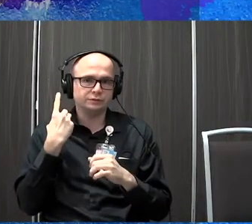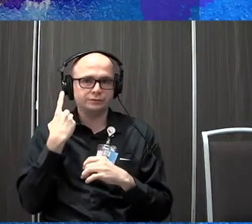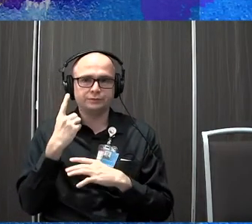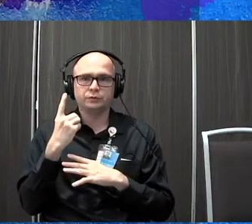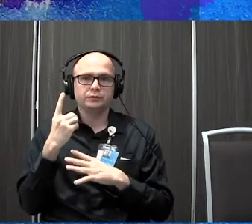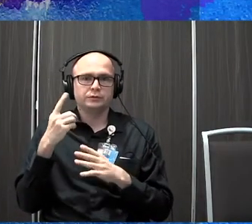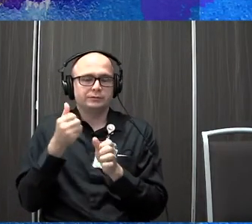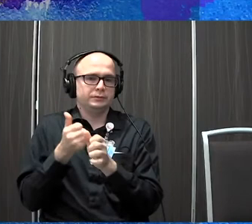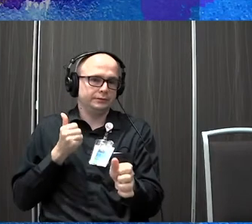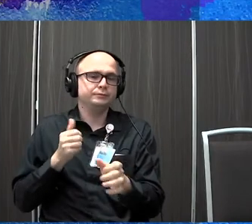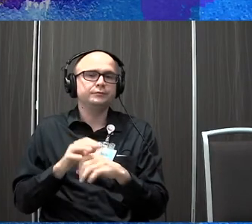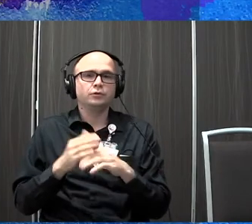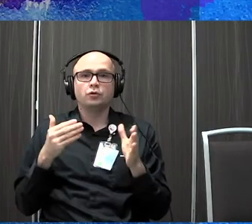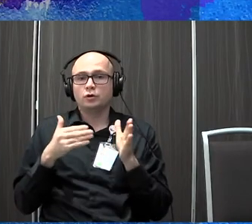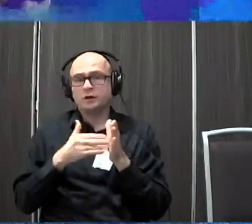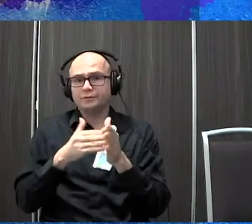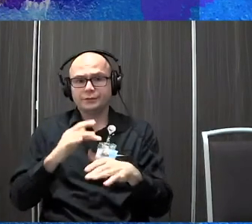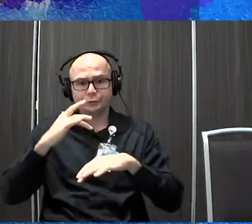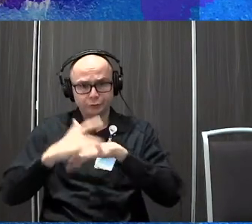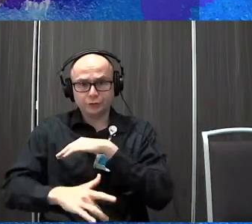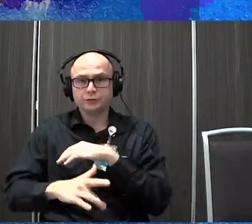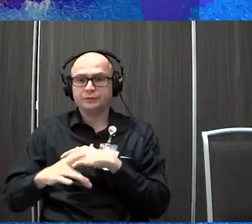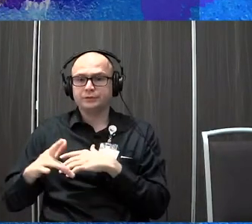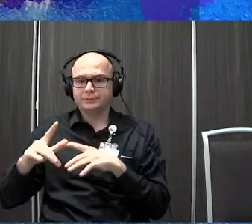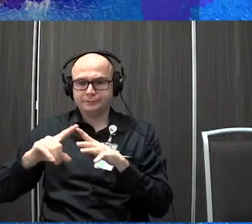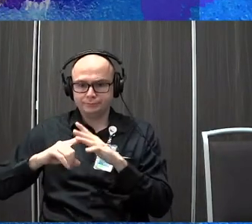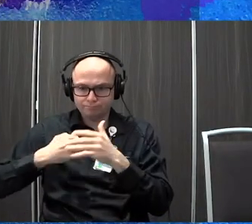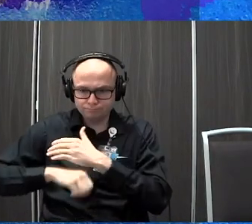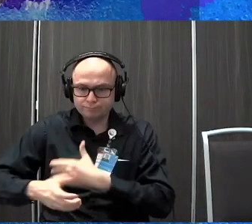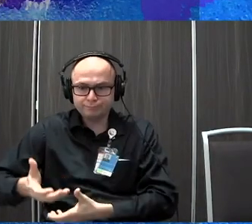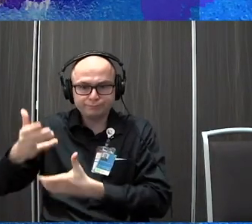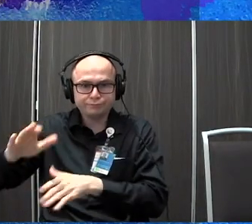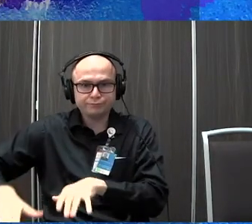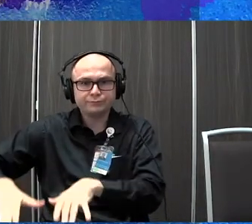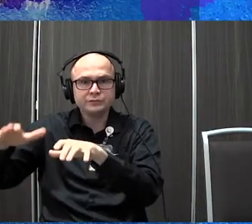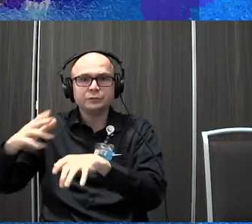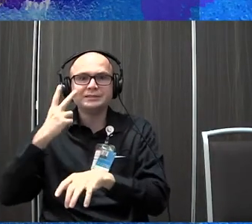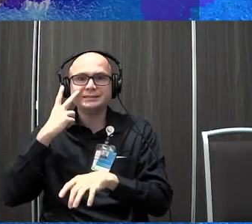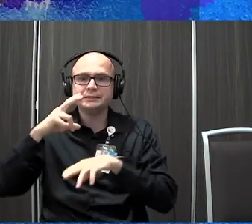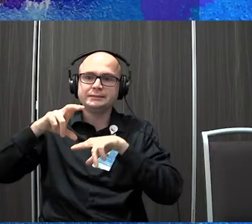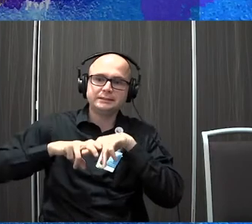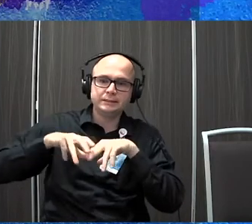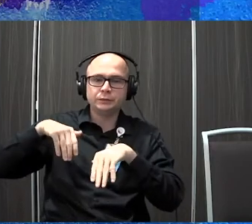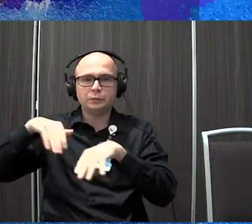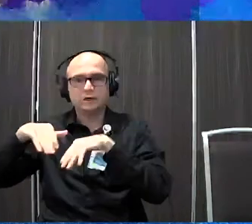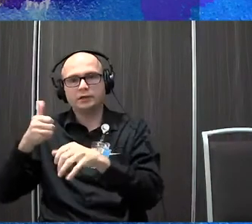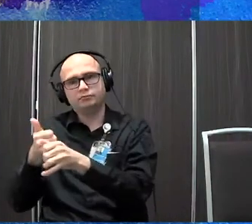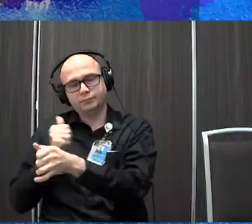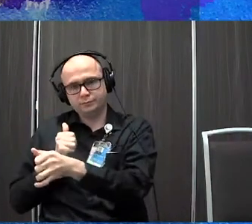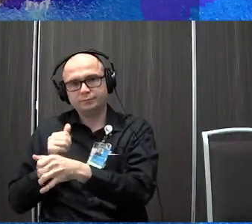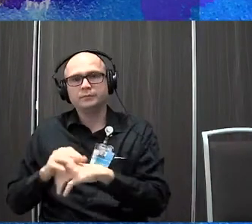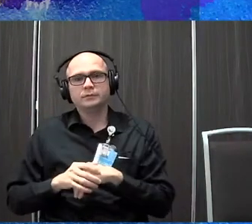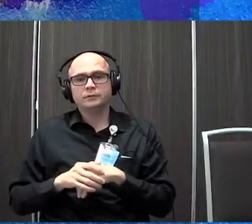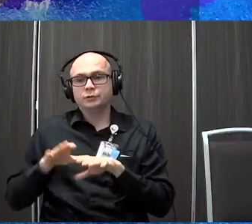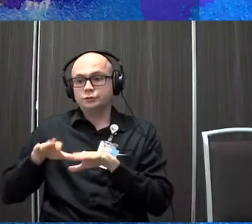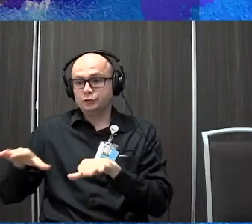guys know. And so oftentimes early on in that infancy, we see delays with sitting and walking, for instance. These